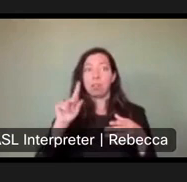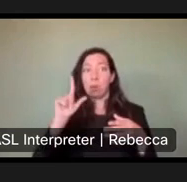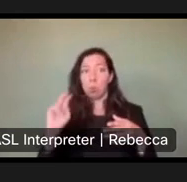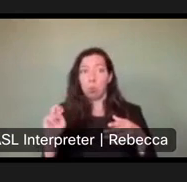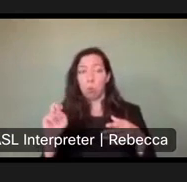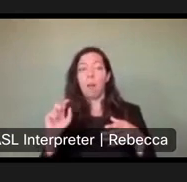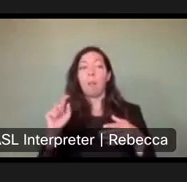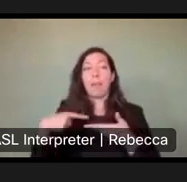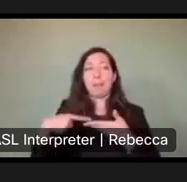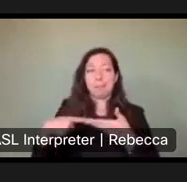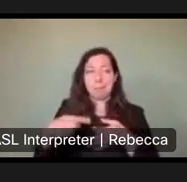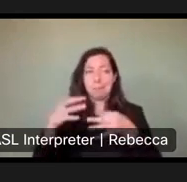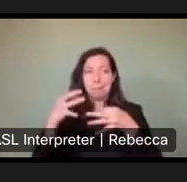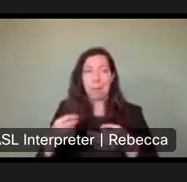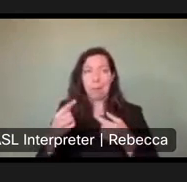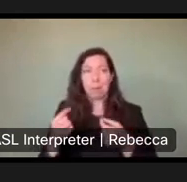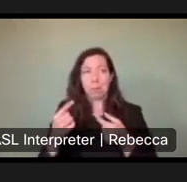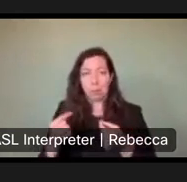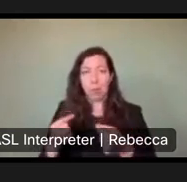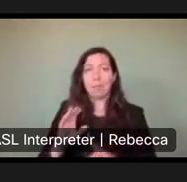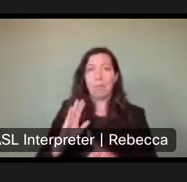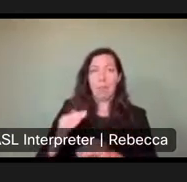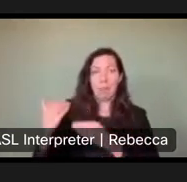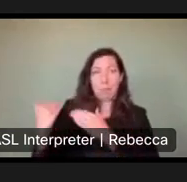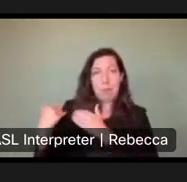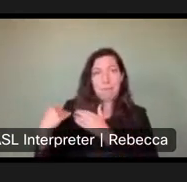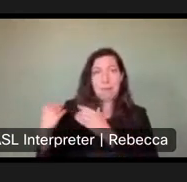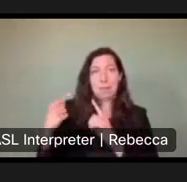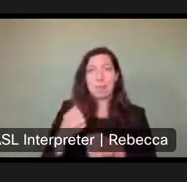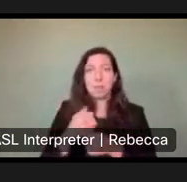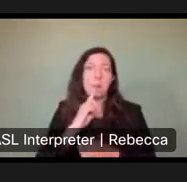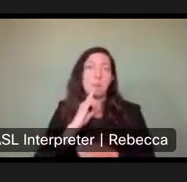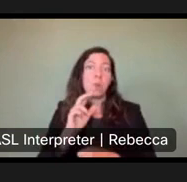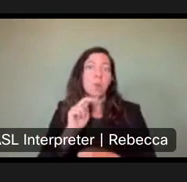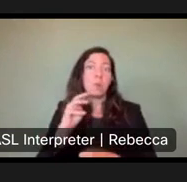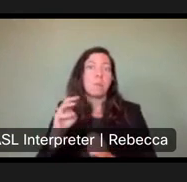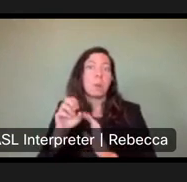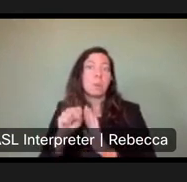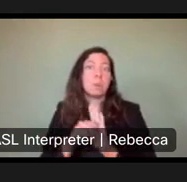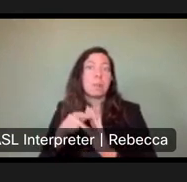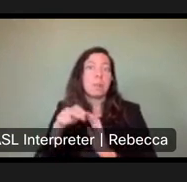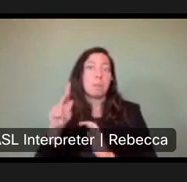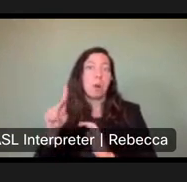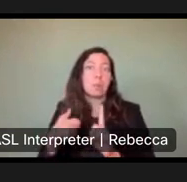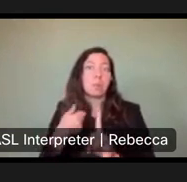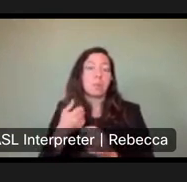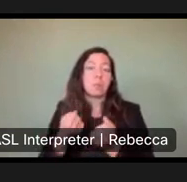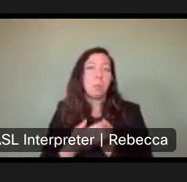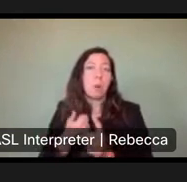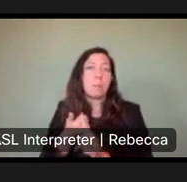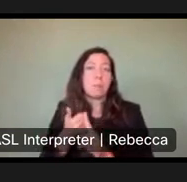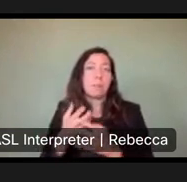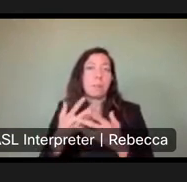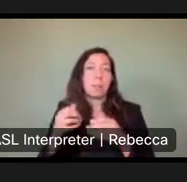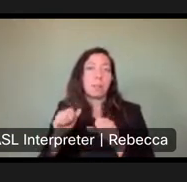And is required to promulgate rules to make sure that state parks are as self supporting as possible. So, our